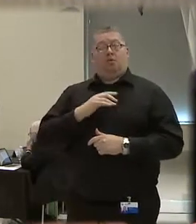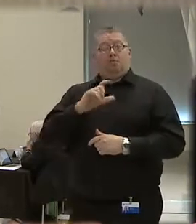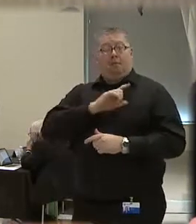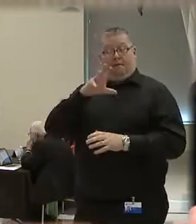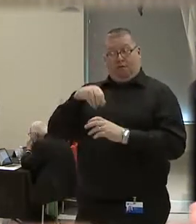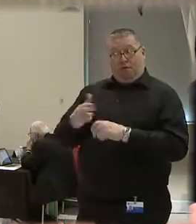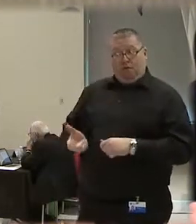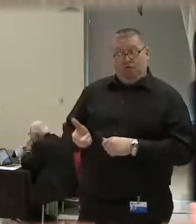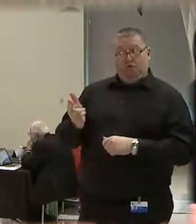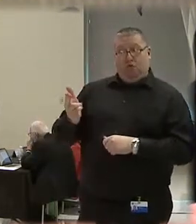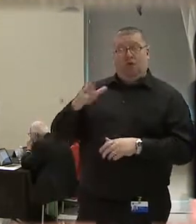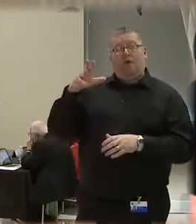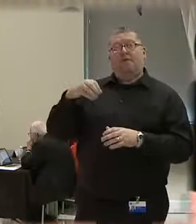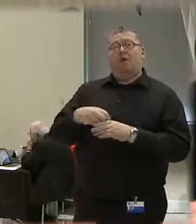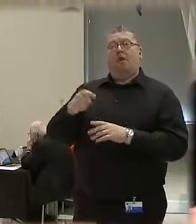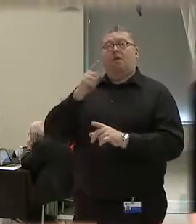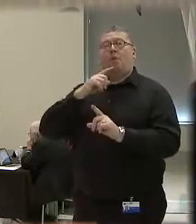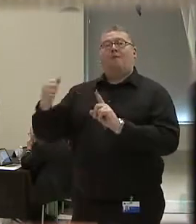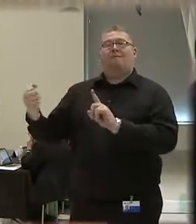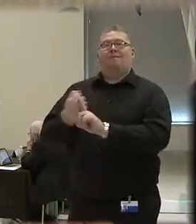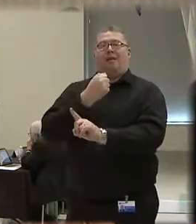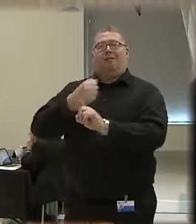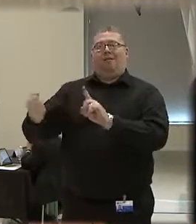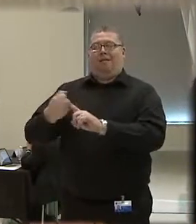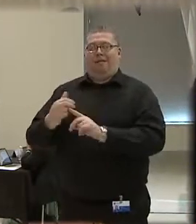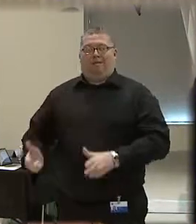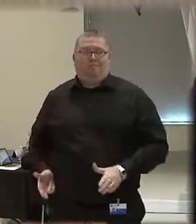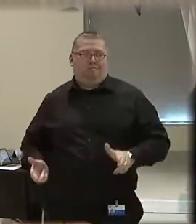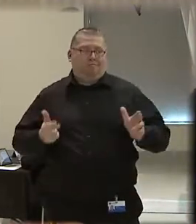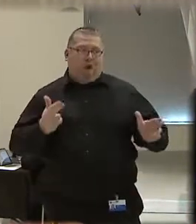involved a violently armed subject.